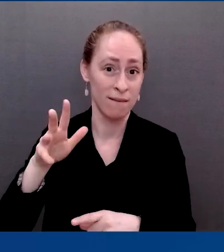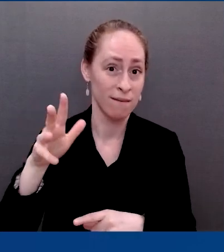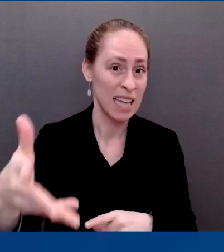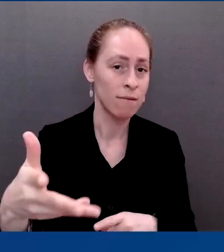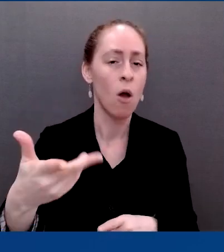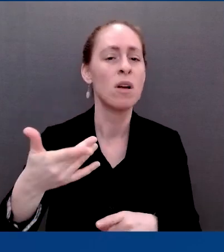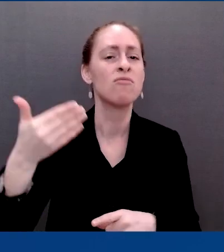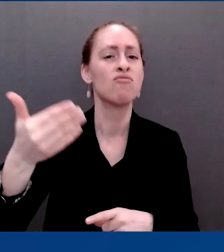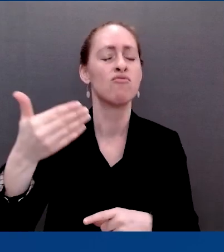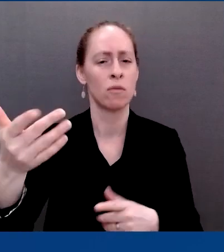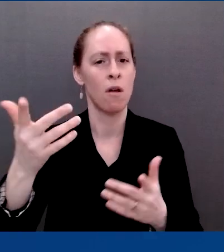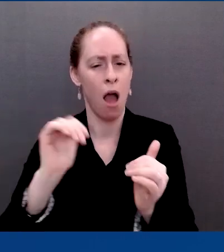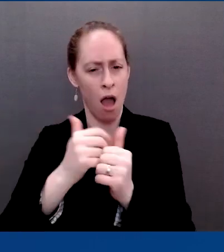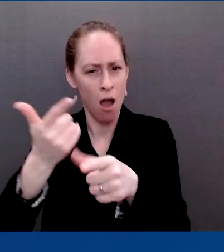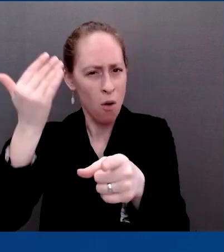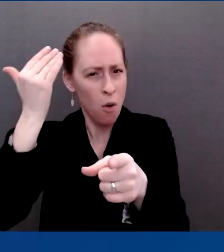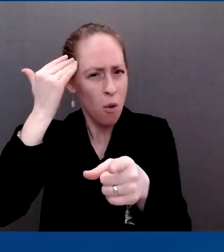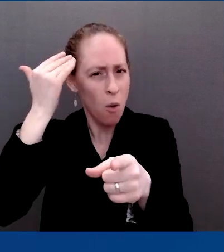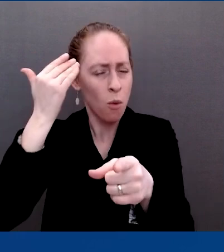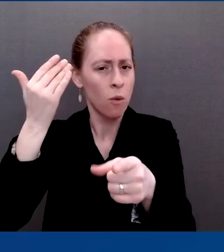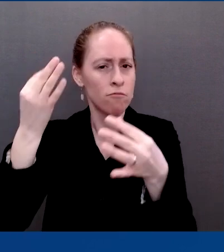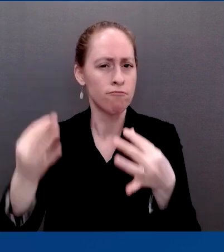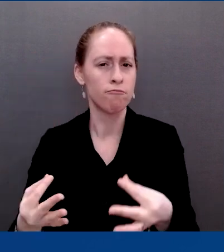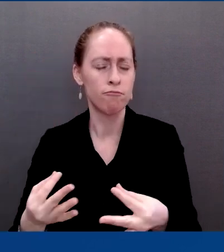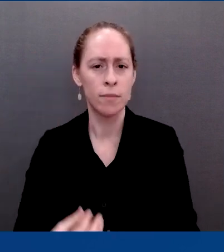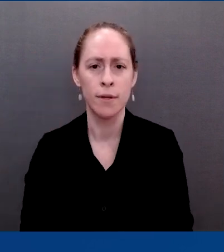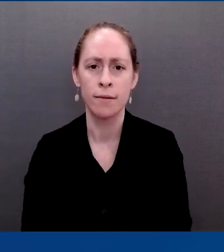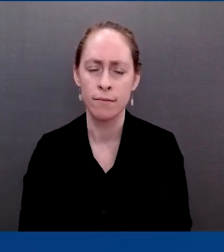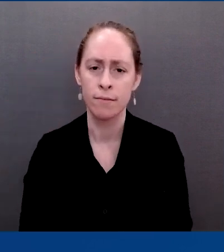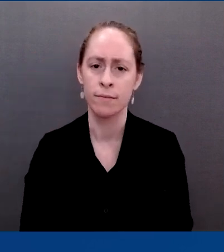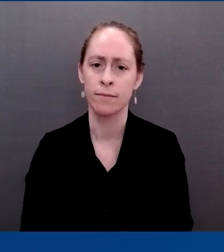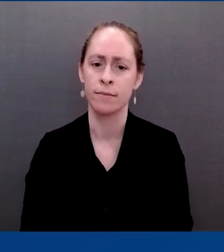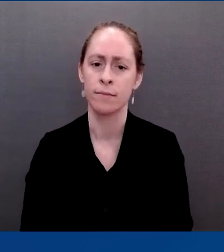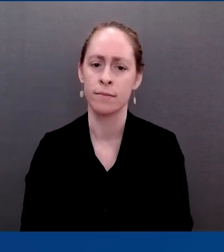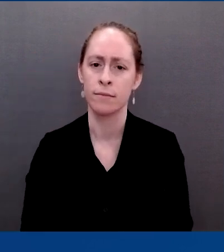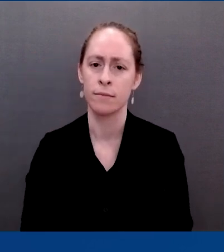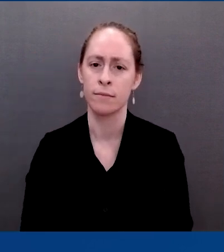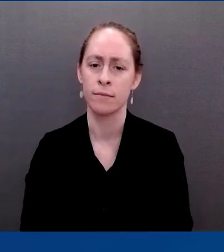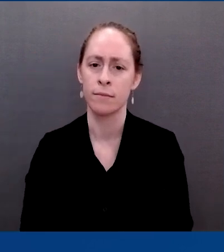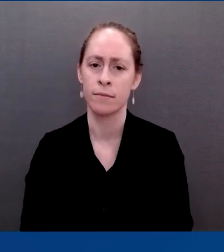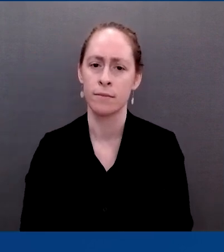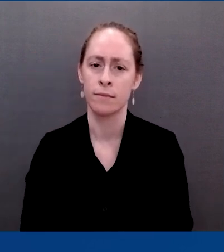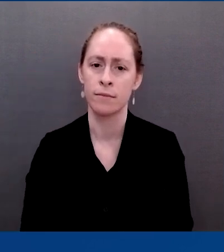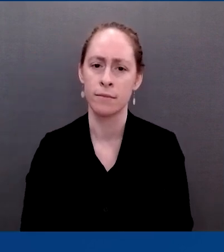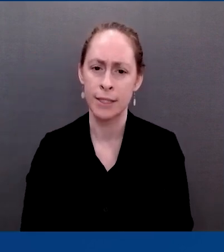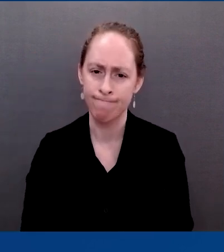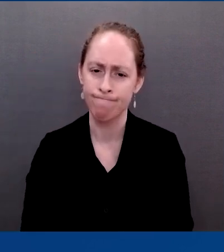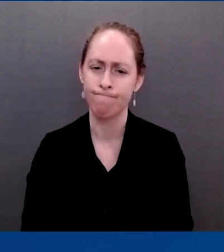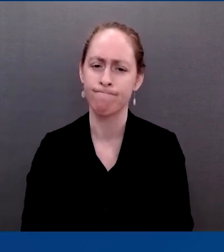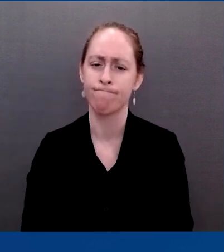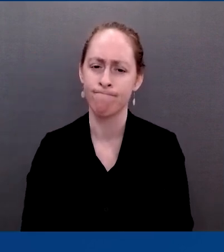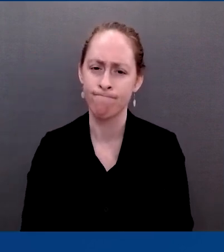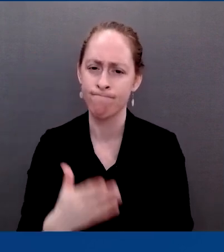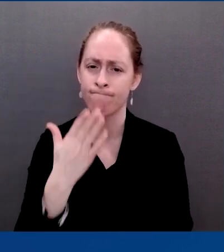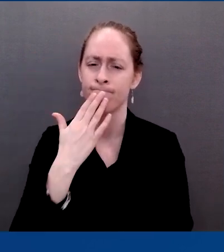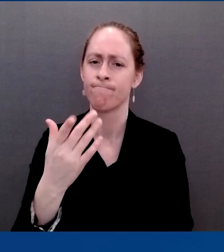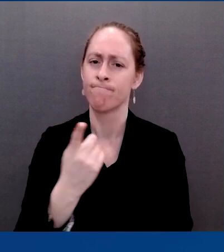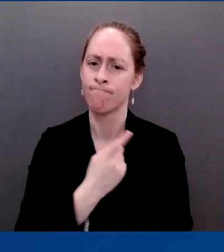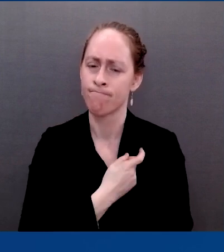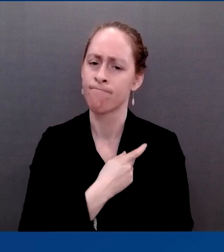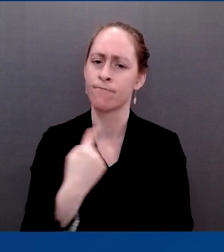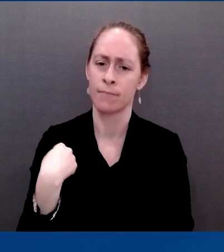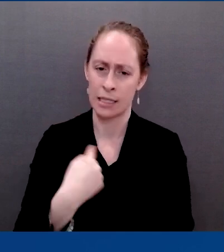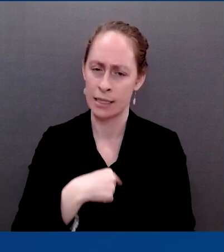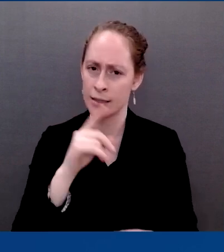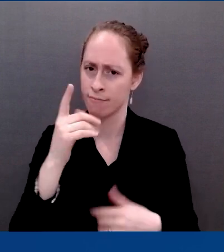question. That's obviously an issue that have been followed very closely, because as I've said in answer to questions on